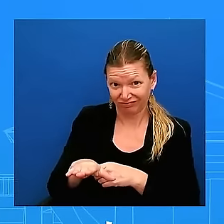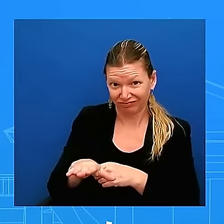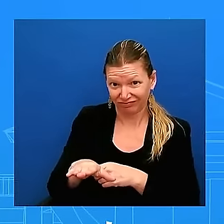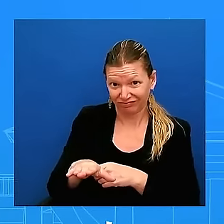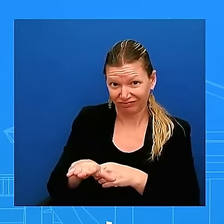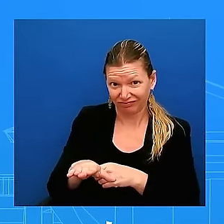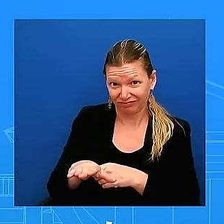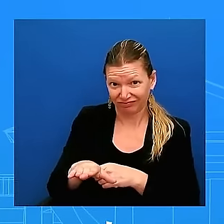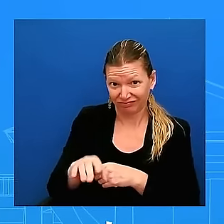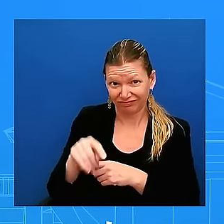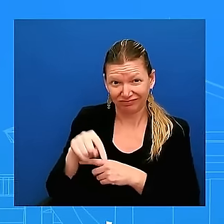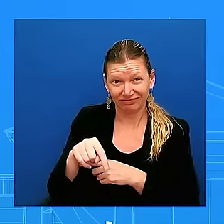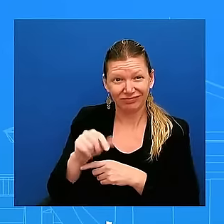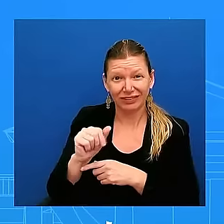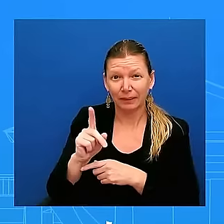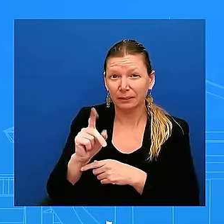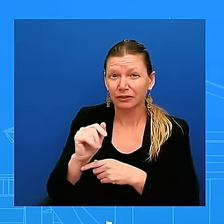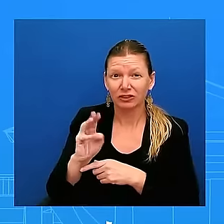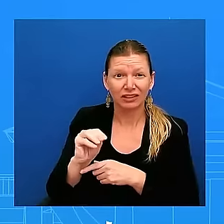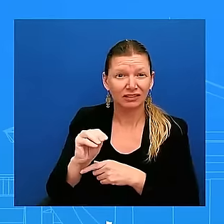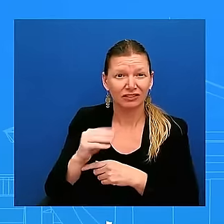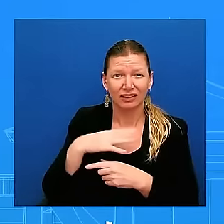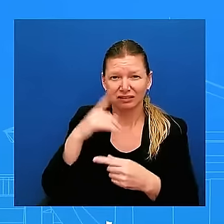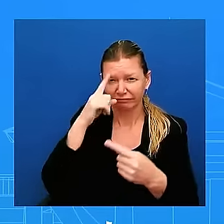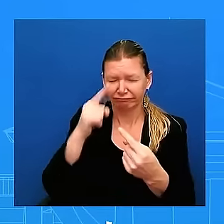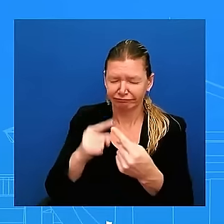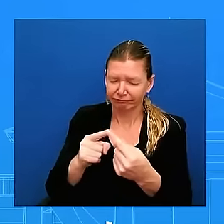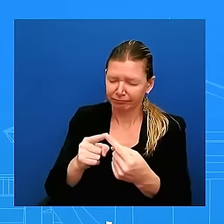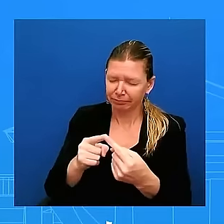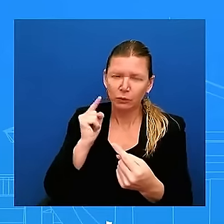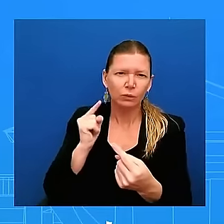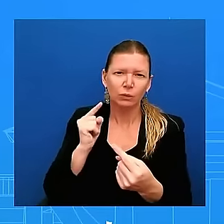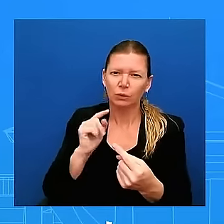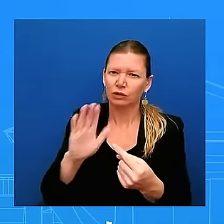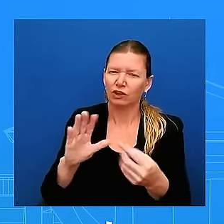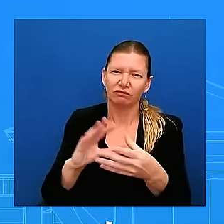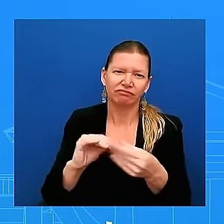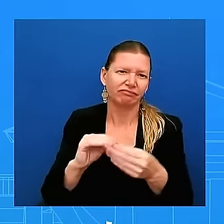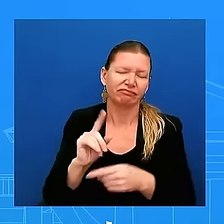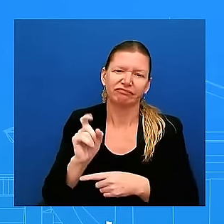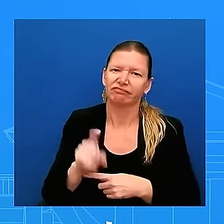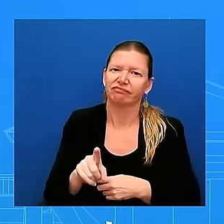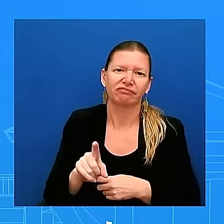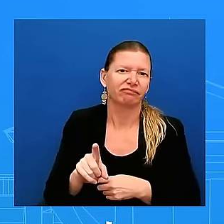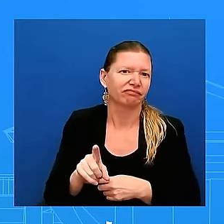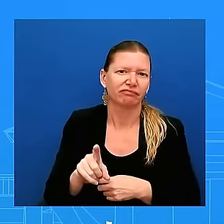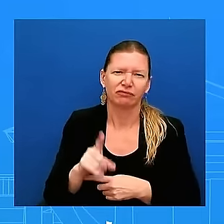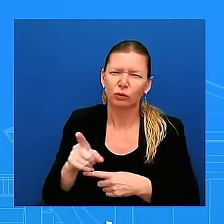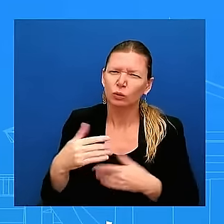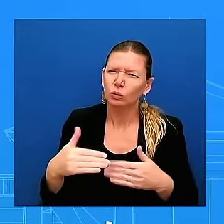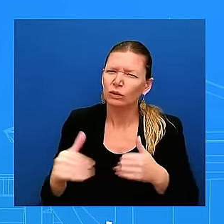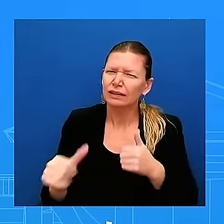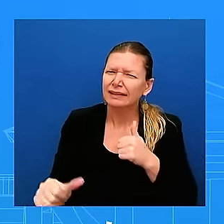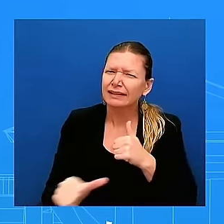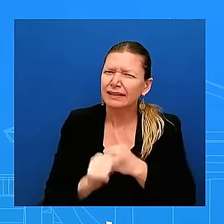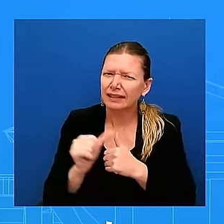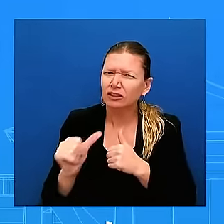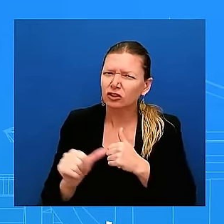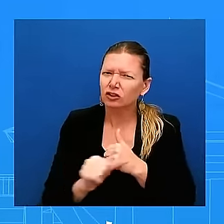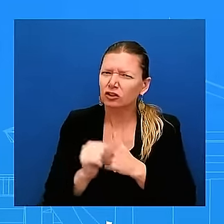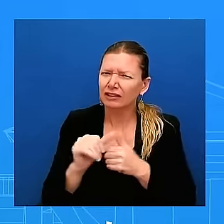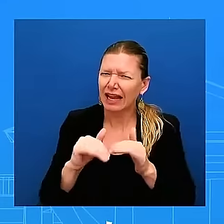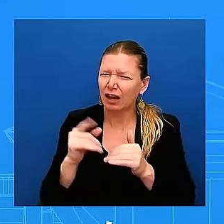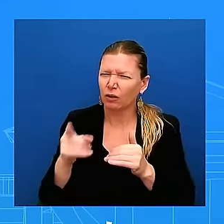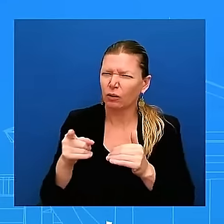question the question that you're asking uh it is also incredibly dangerous in the way that you're asking it uh